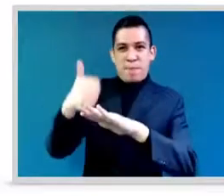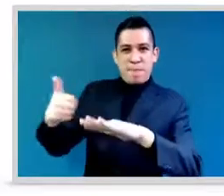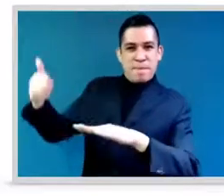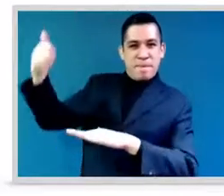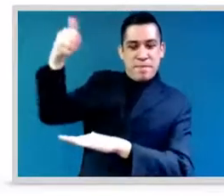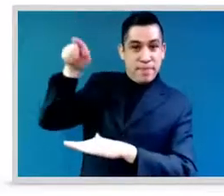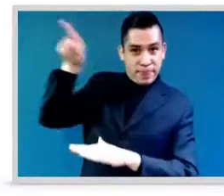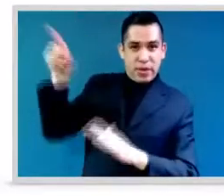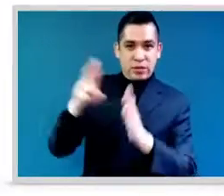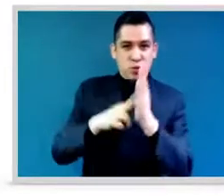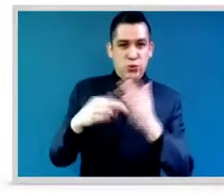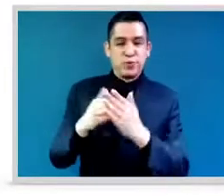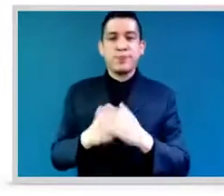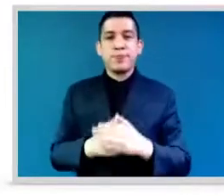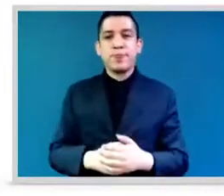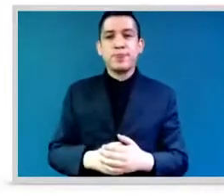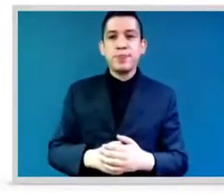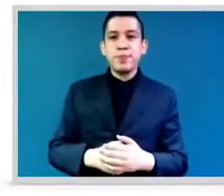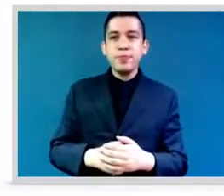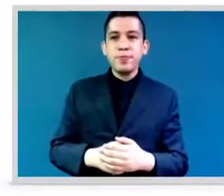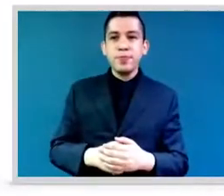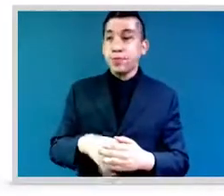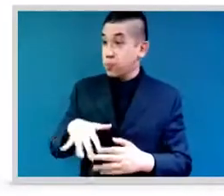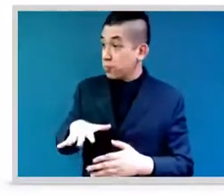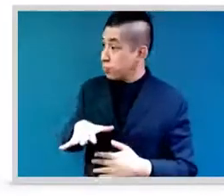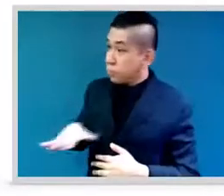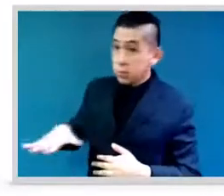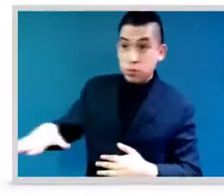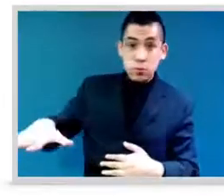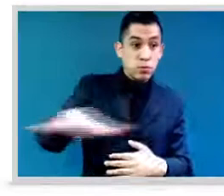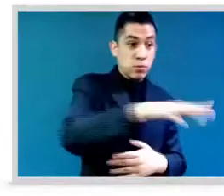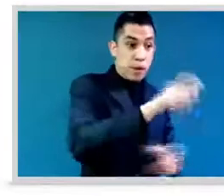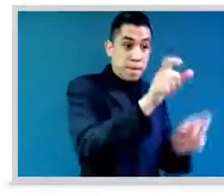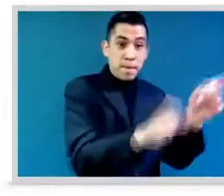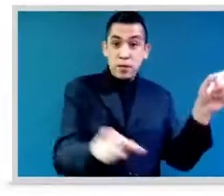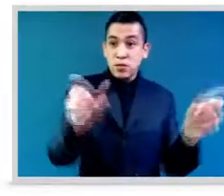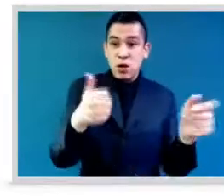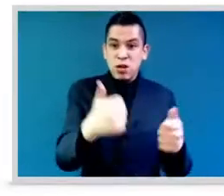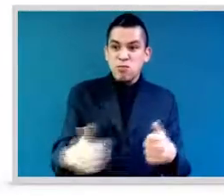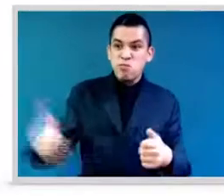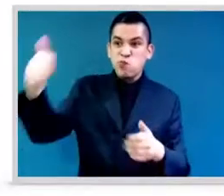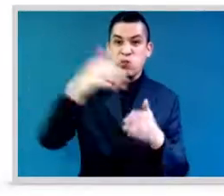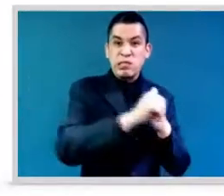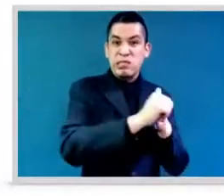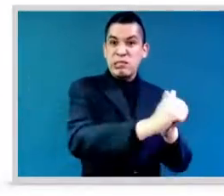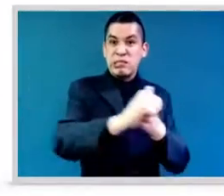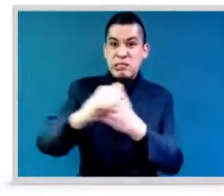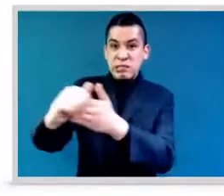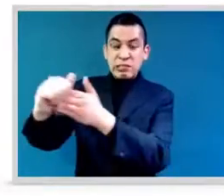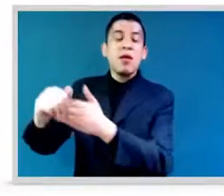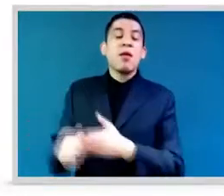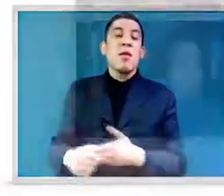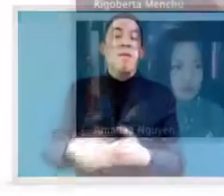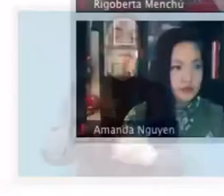people. So, can you talk about women in leadership being the targets of violence, both from your experience as Prime